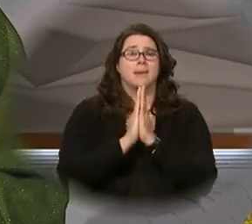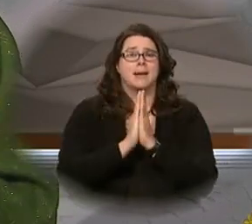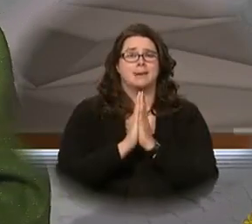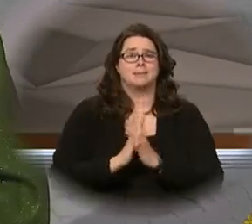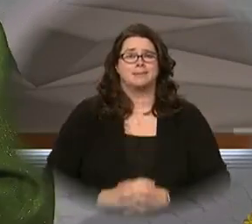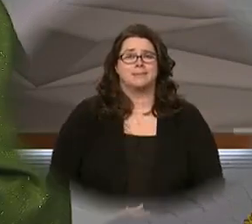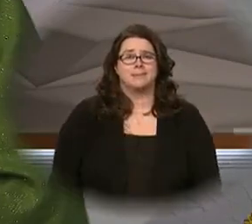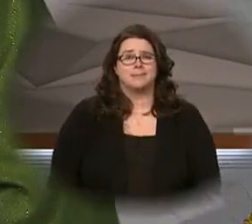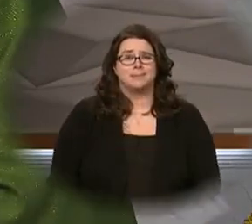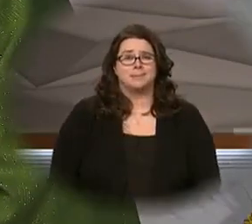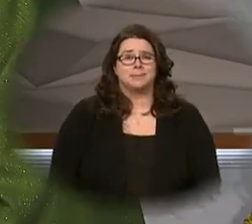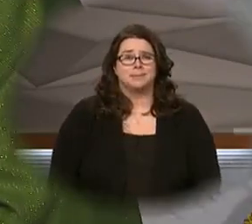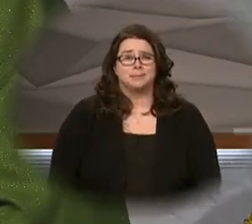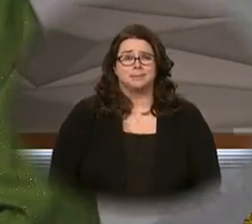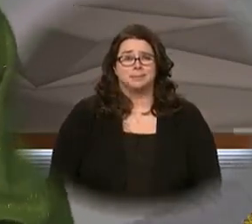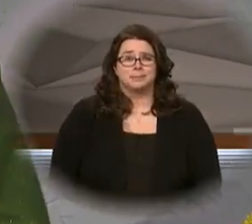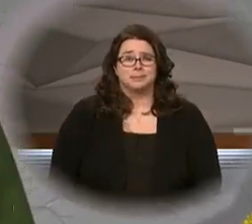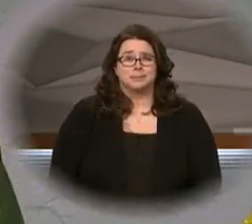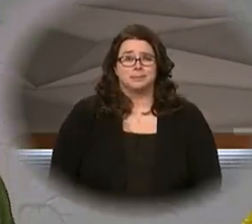amen